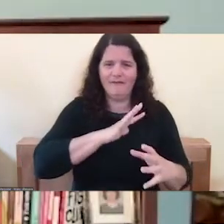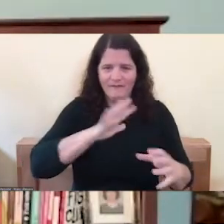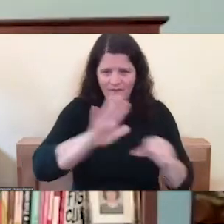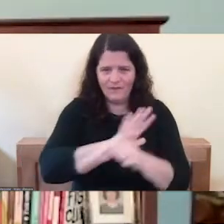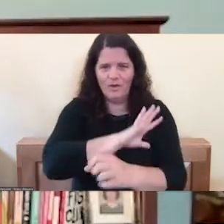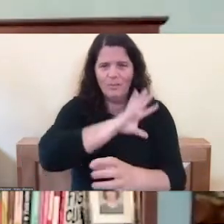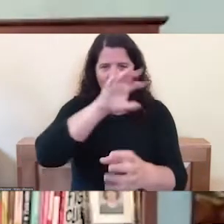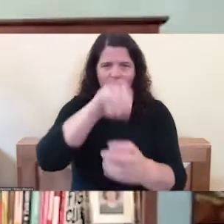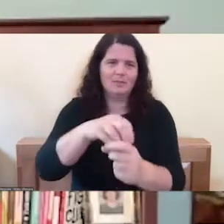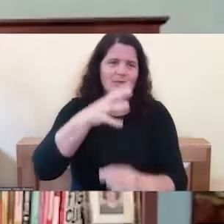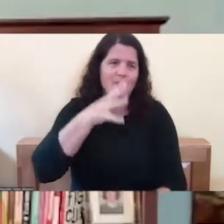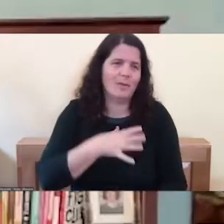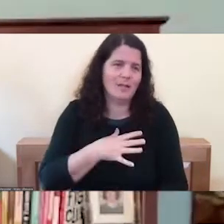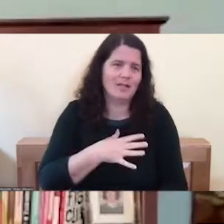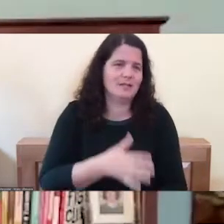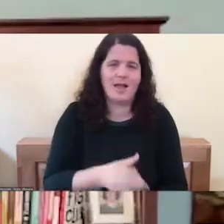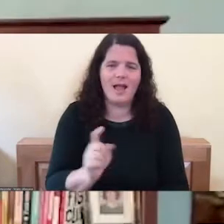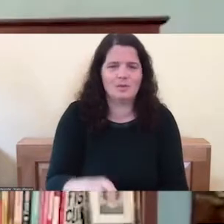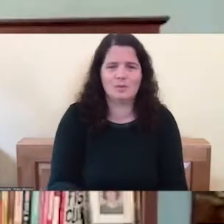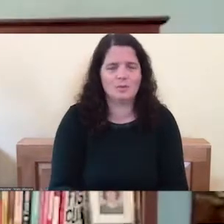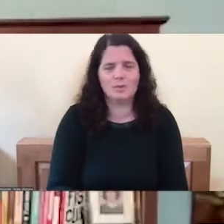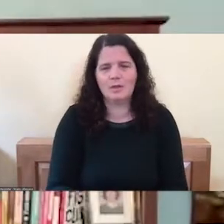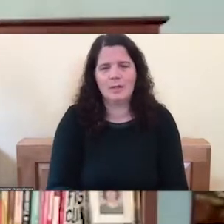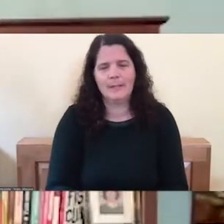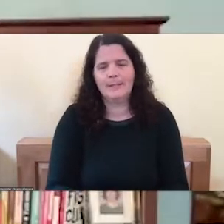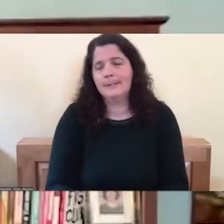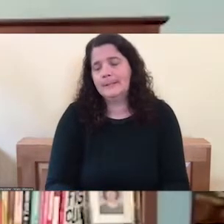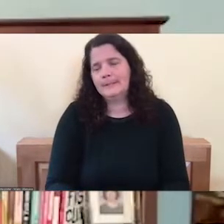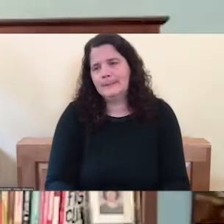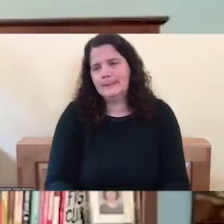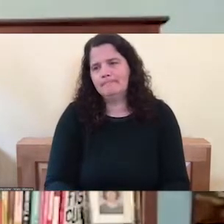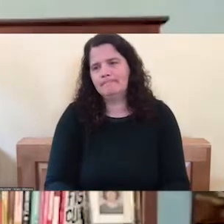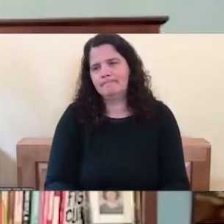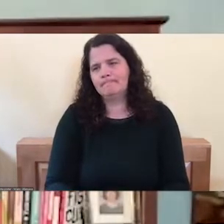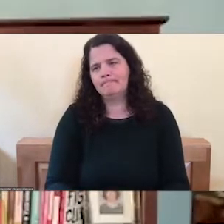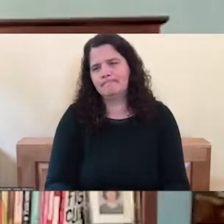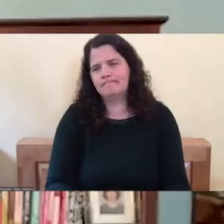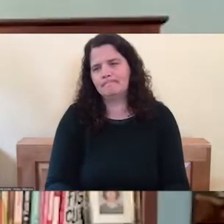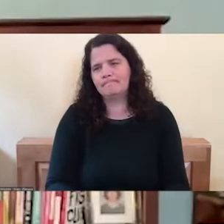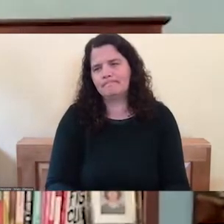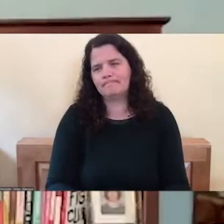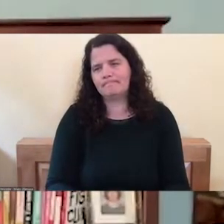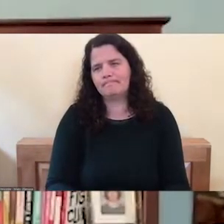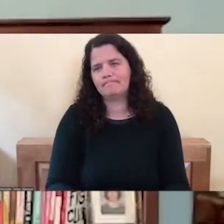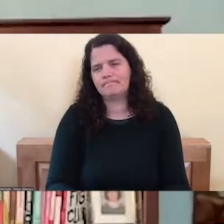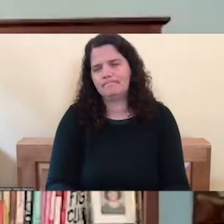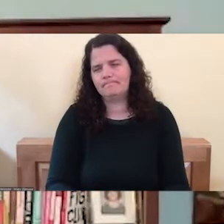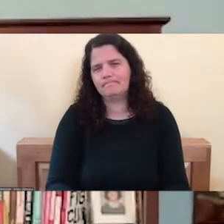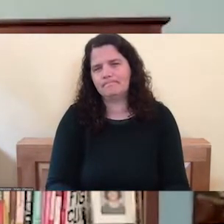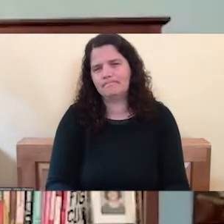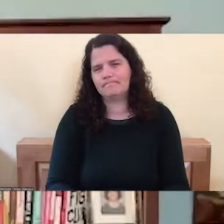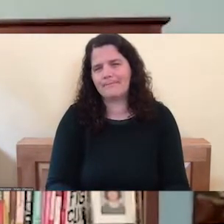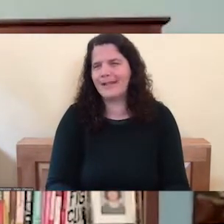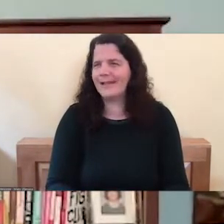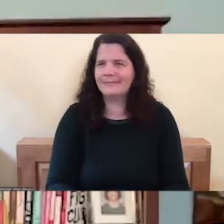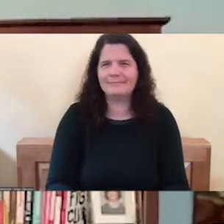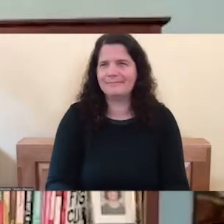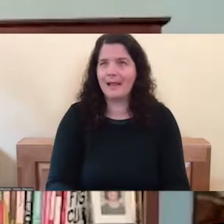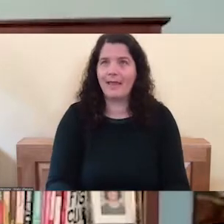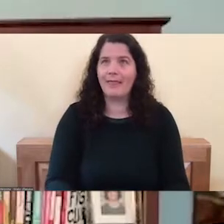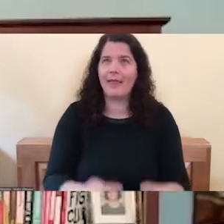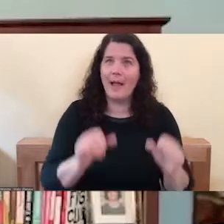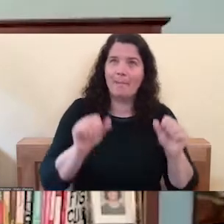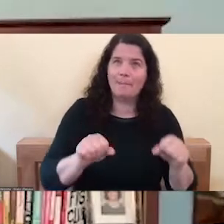And there may be something, I don't know about the fact that the ability to bear children may make the